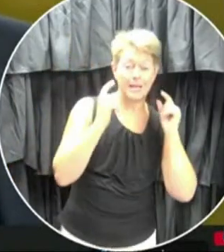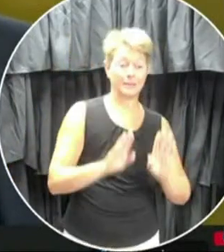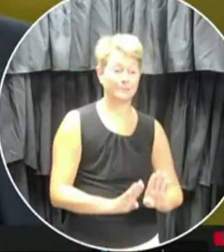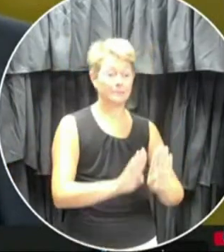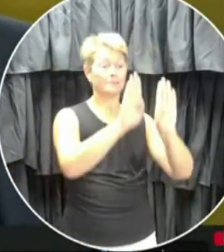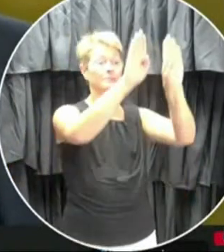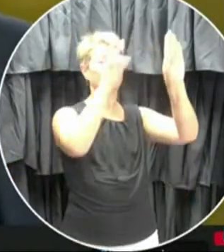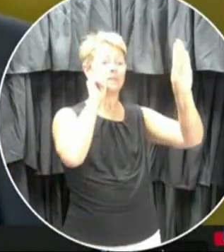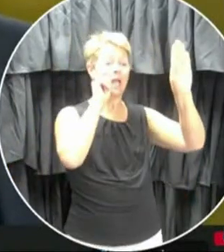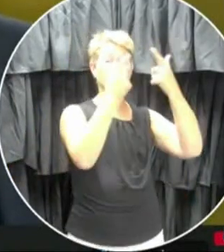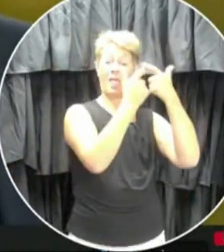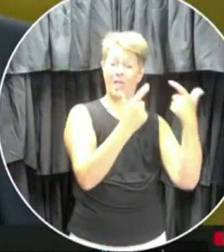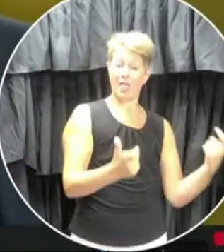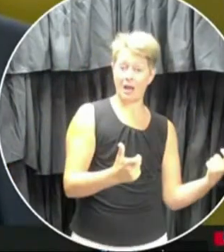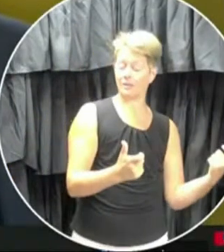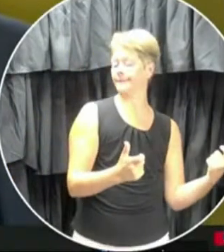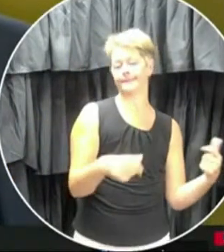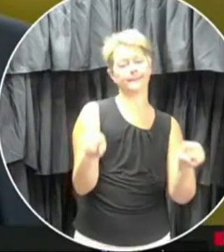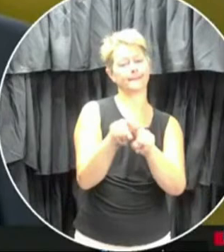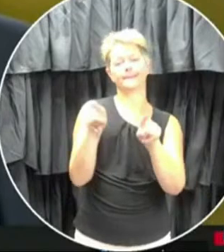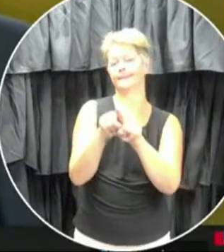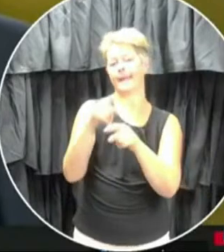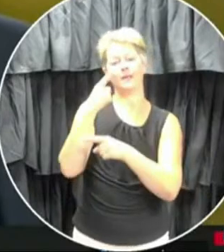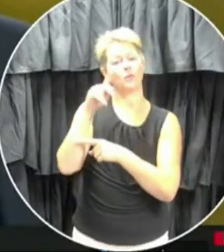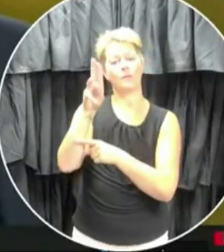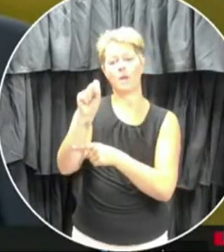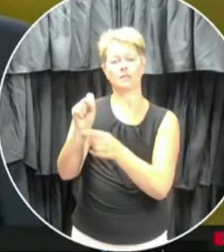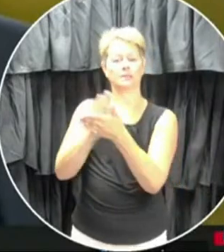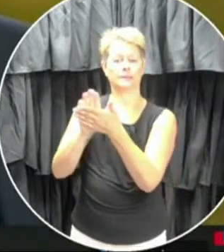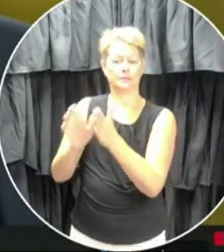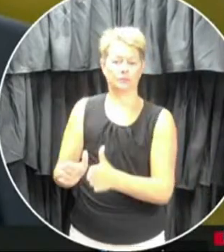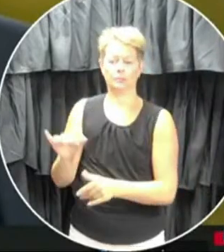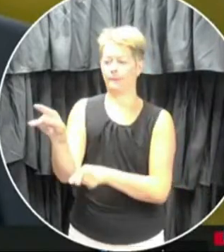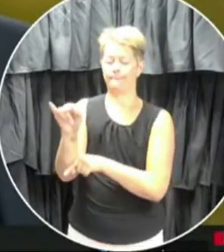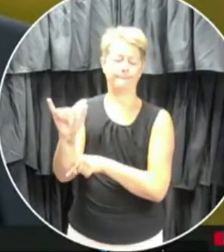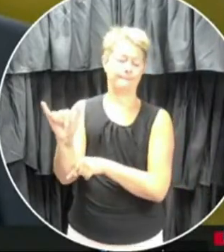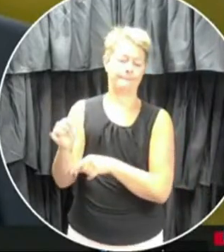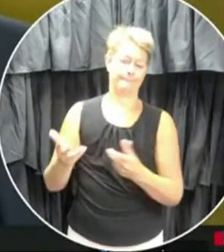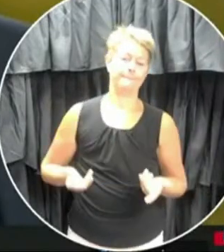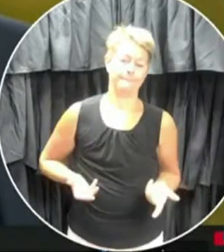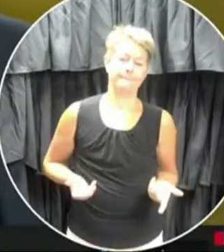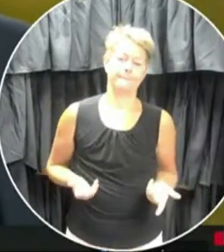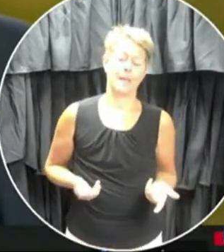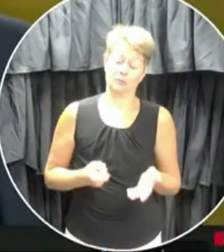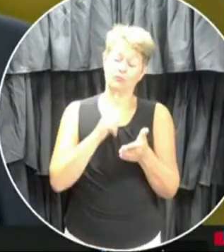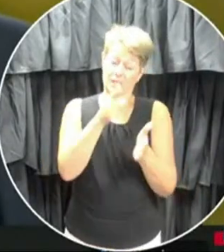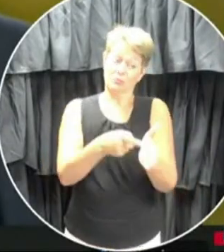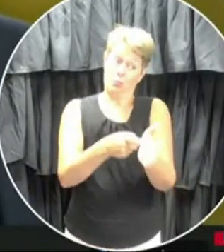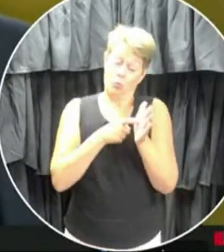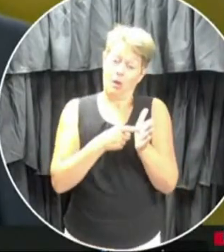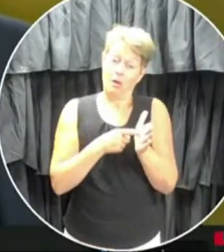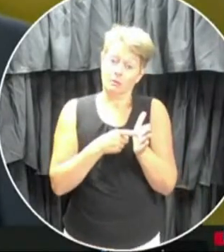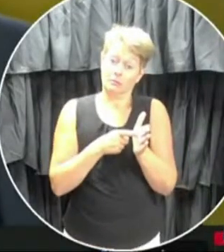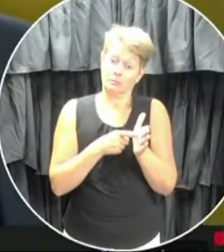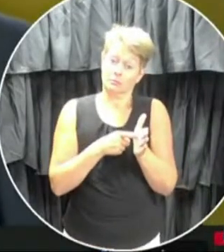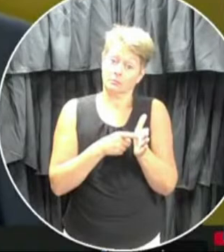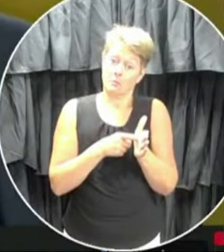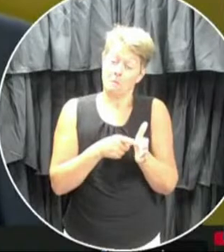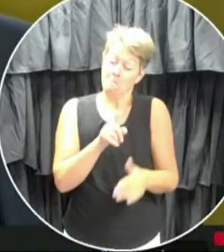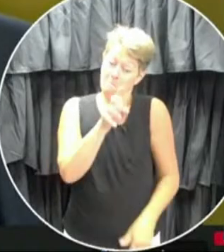to the new normal again, and, uh, and, and that's going to be required. Uh, it's absolutely, um, essential